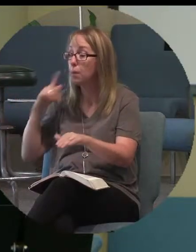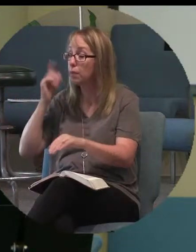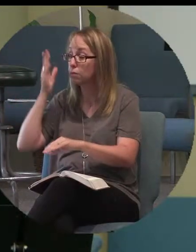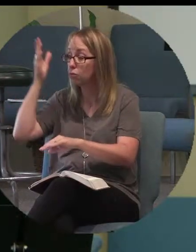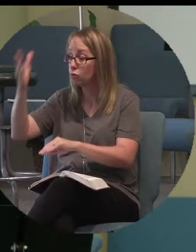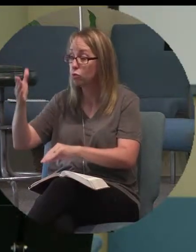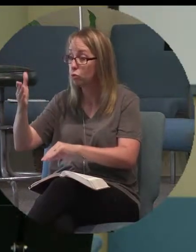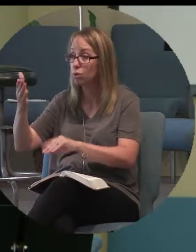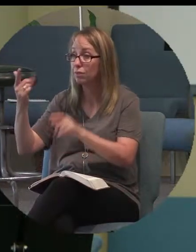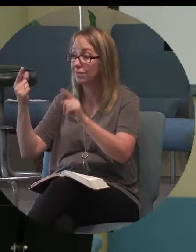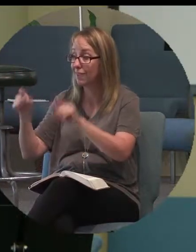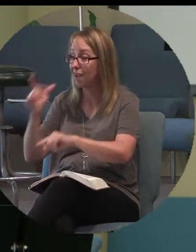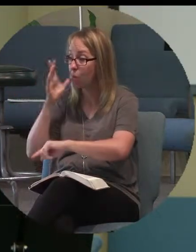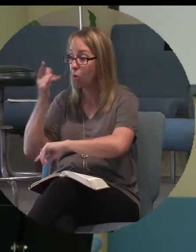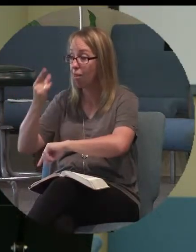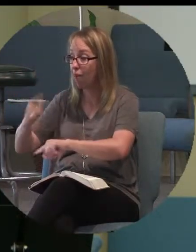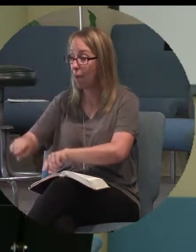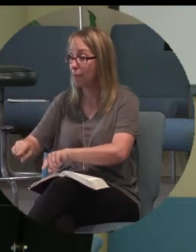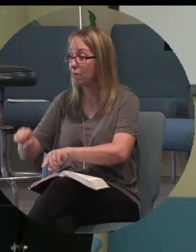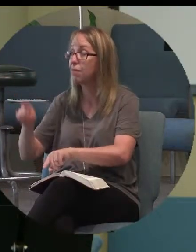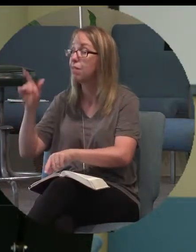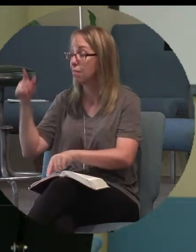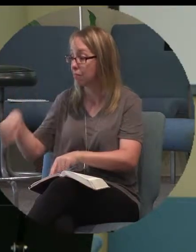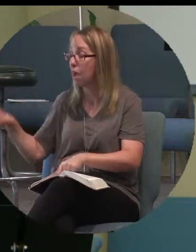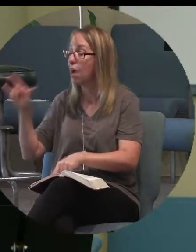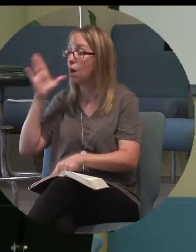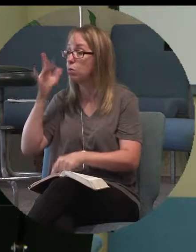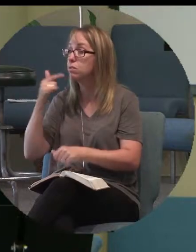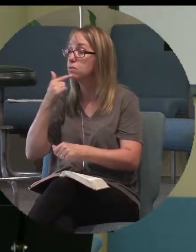Verse 26 of